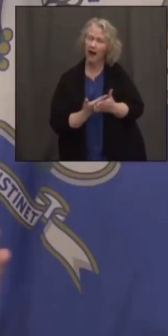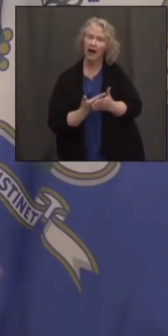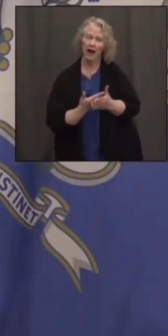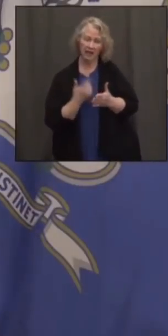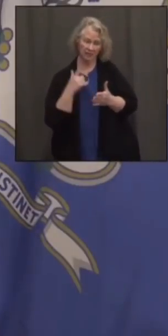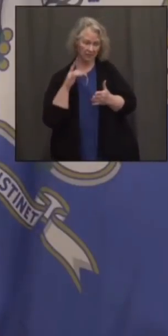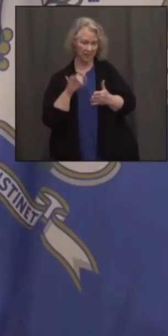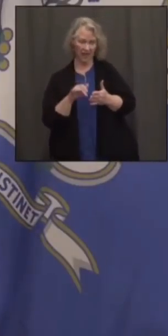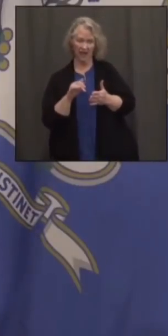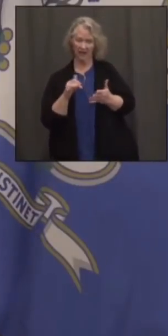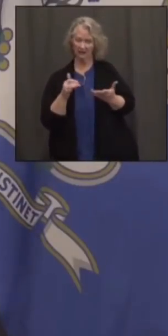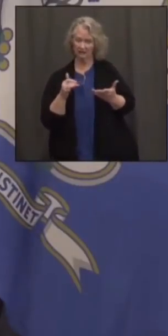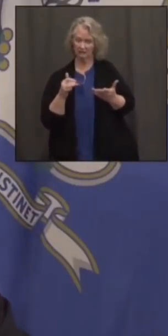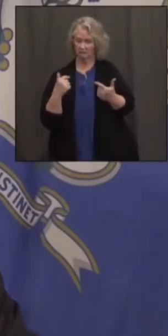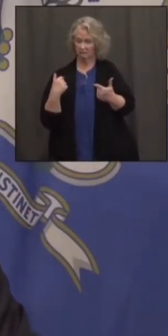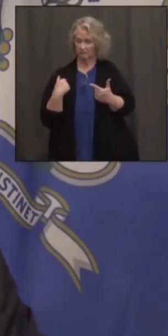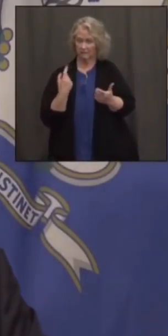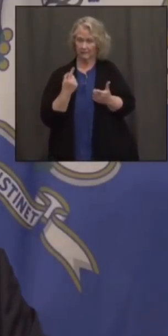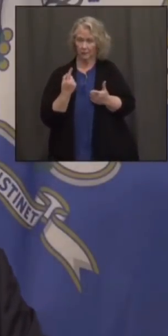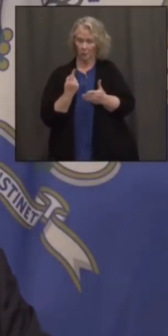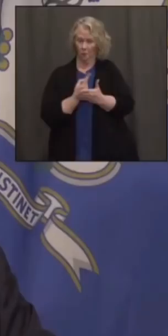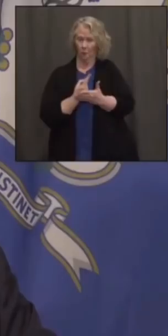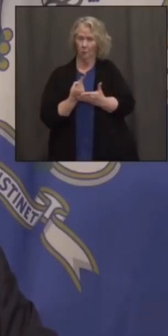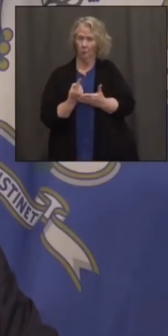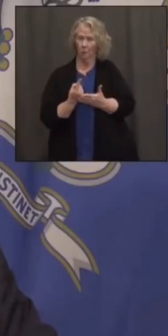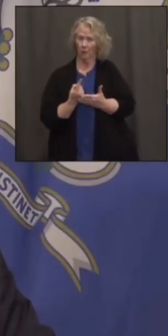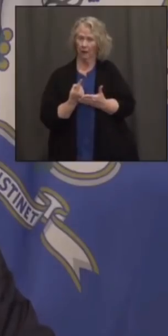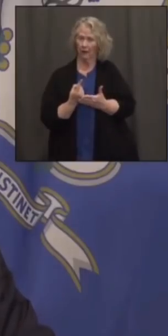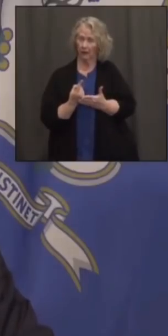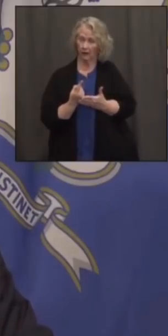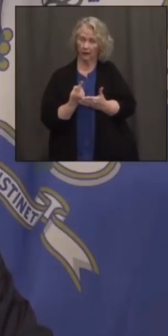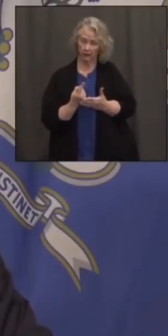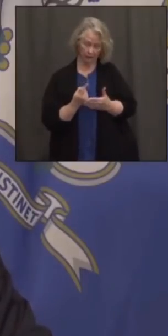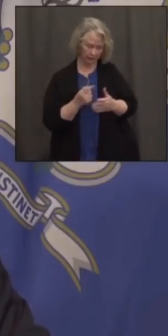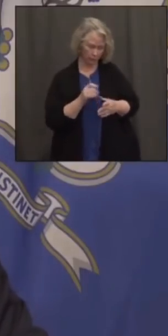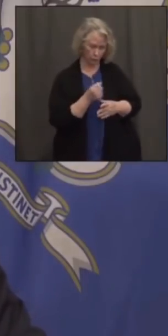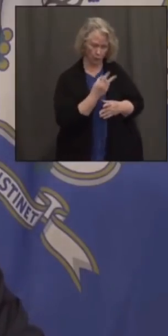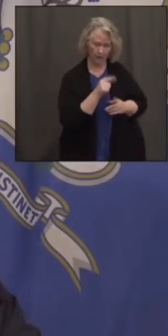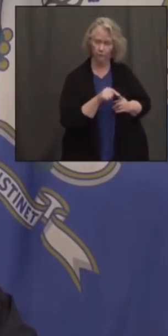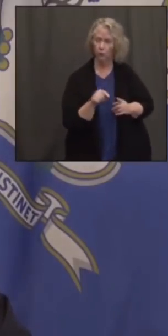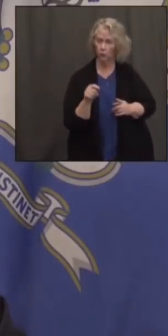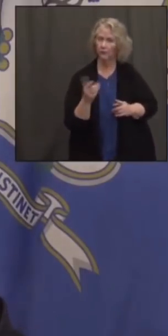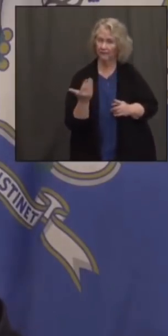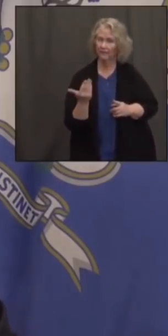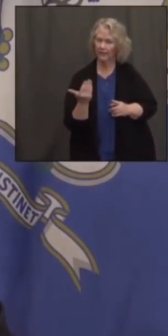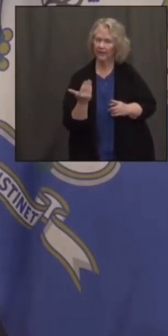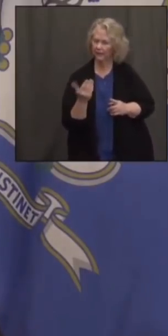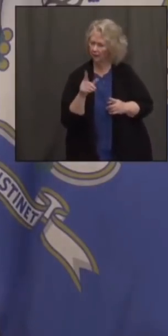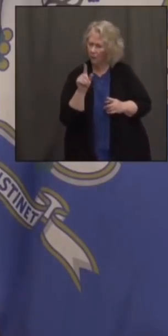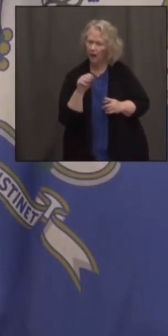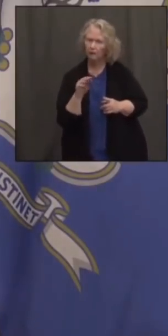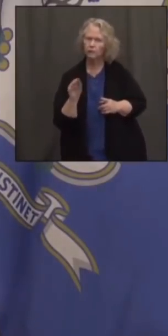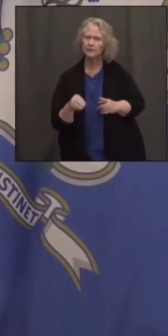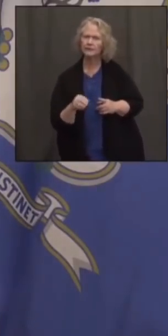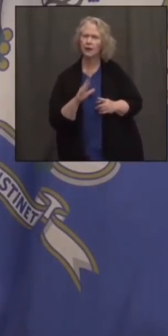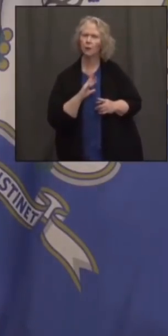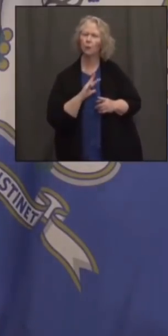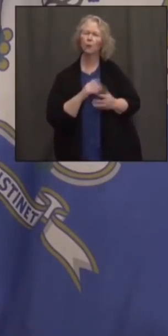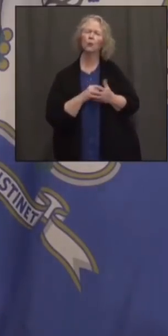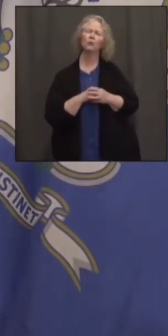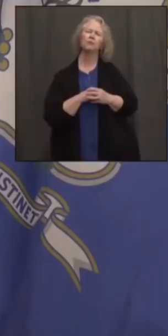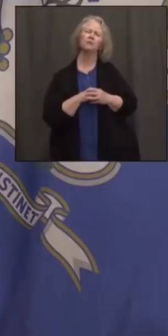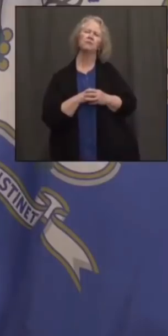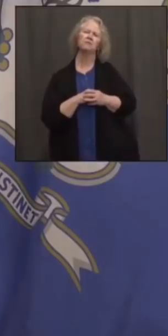age group right, they've only had an opportunity for a week, at least the 12- to 15, the 20%. I think